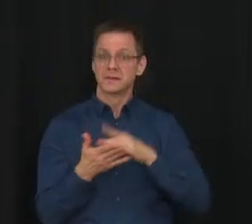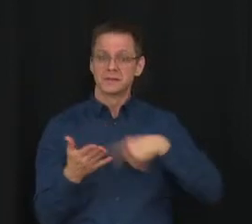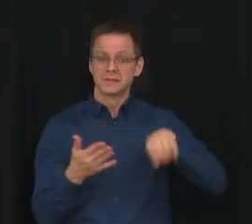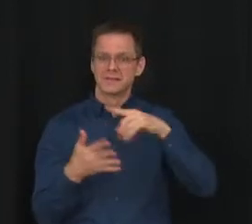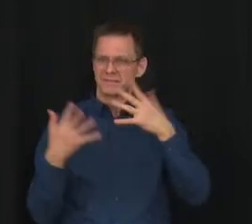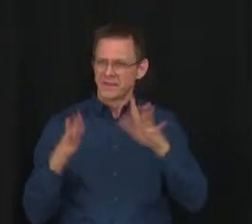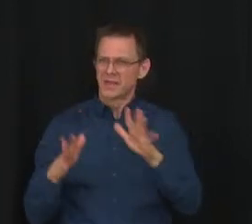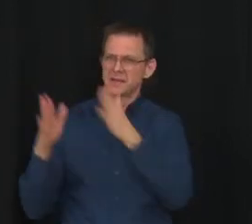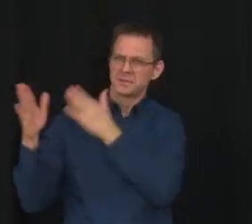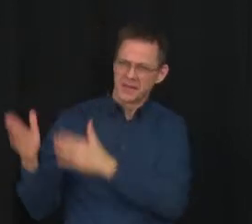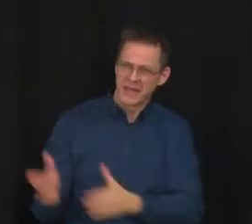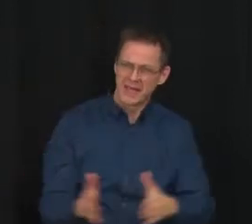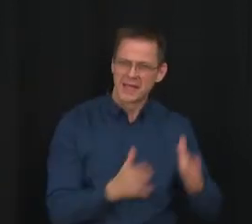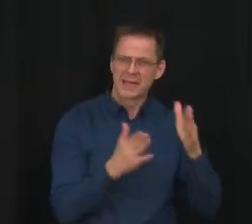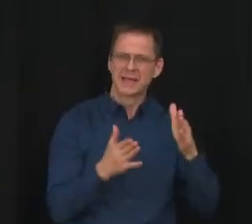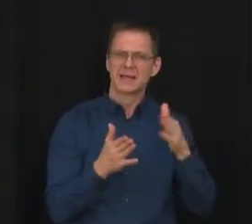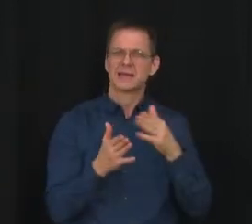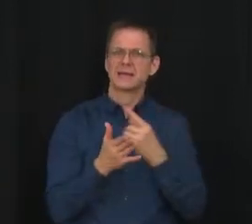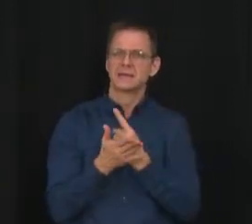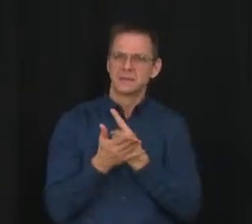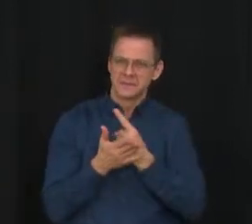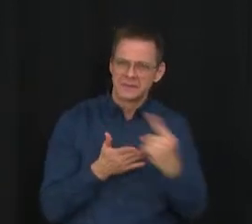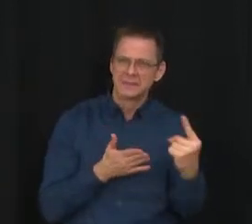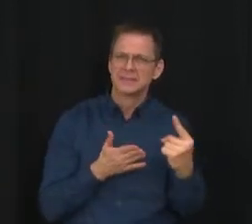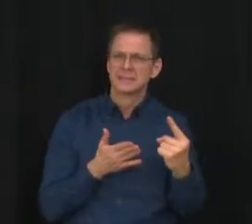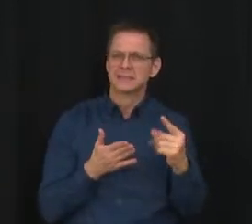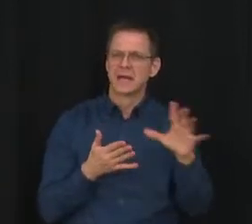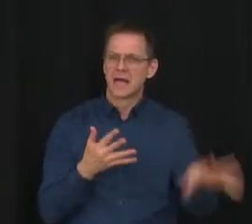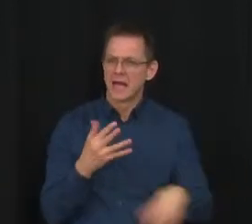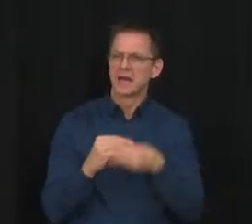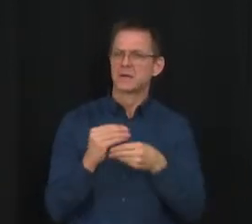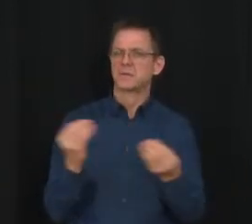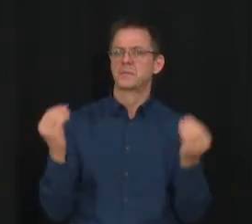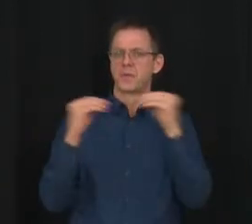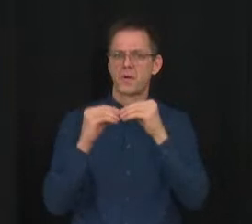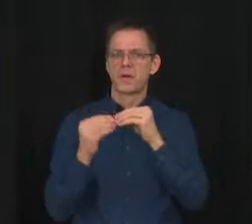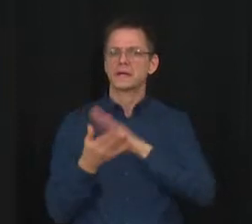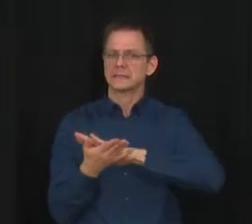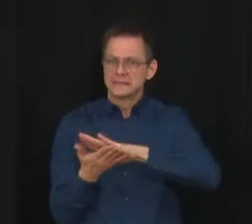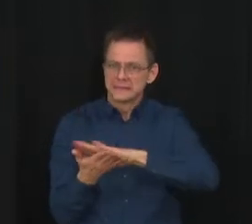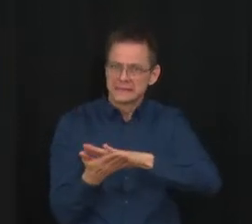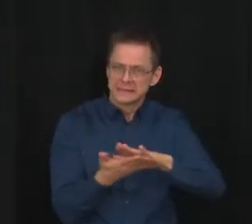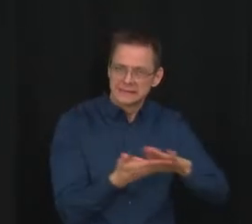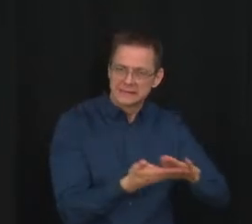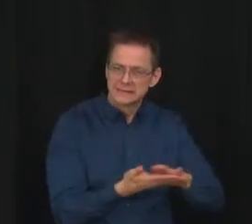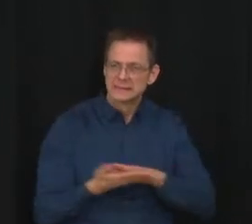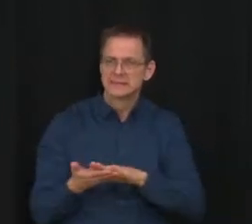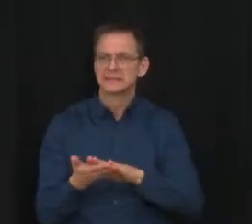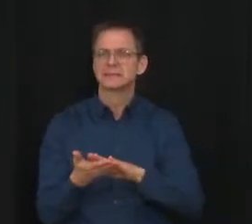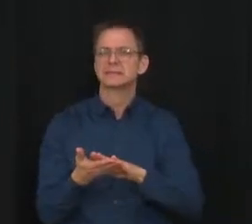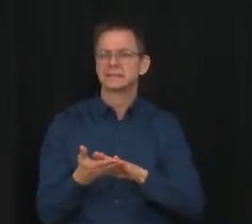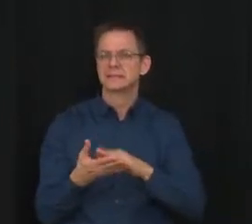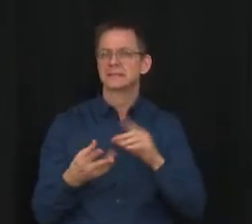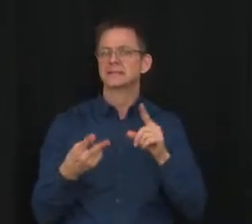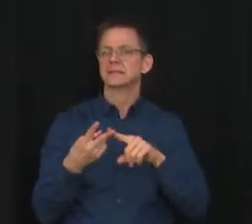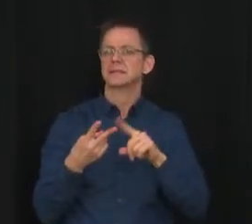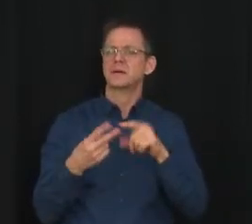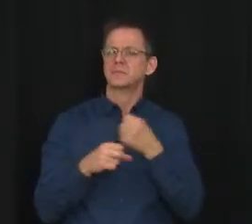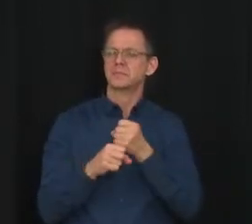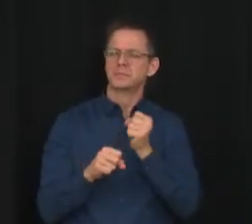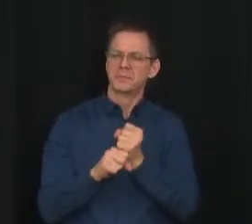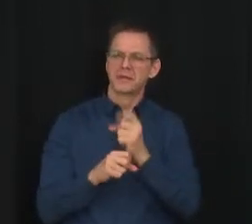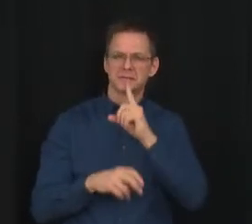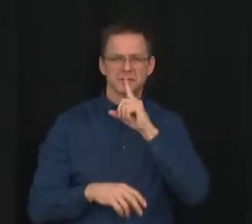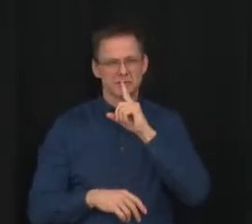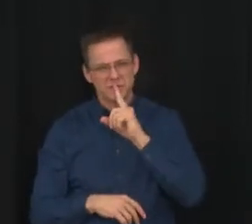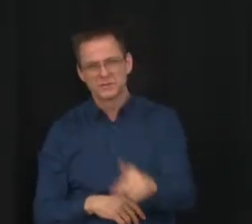enhance their cleaning protocols, to make sure that they are able to look at what might be coming